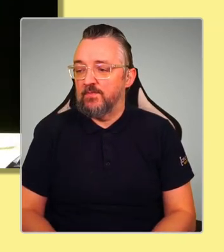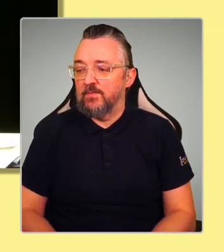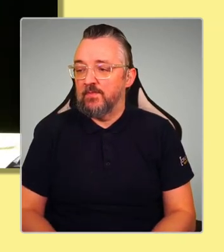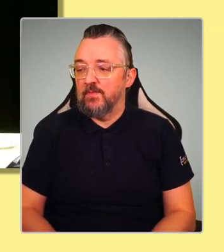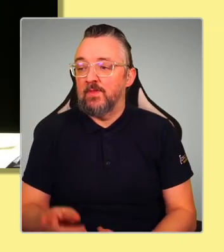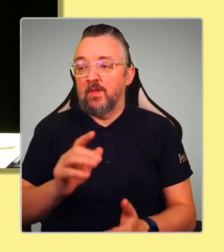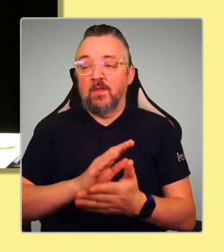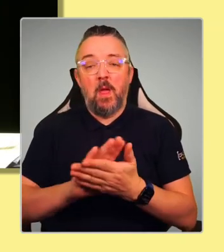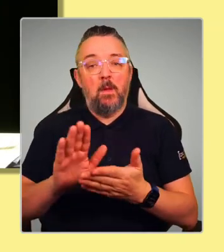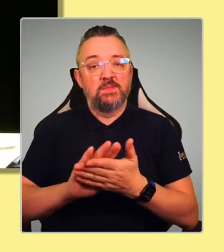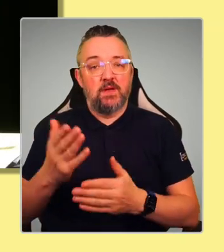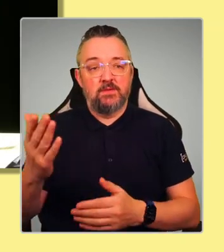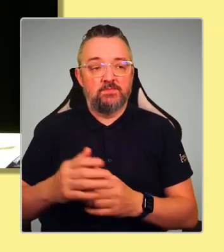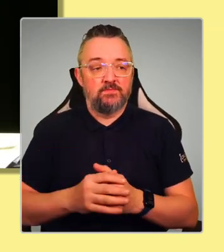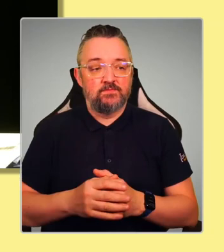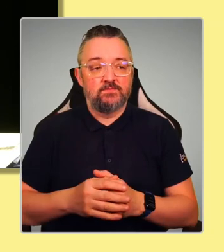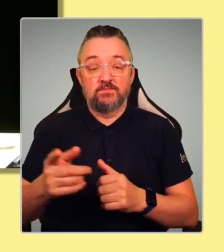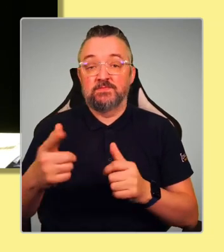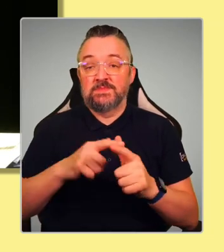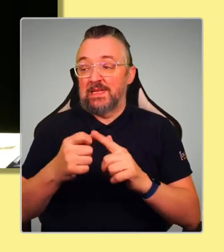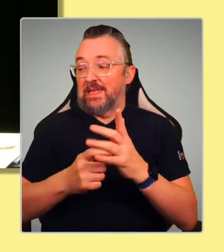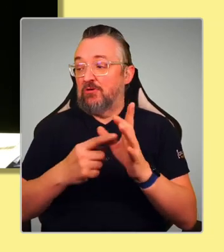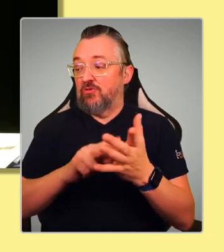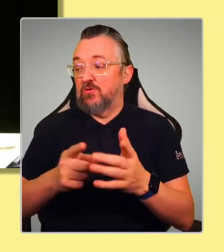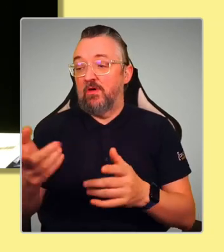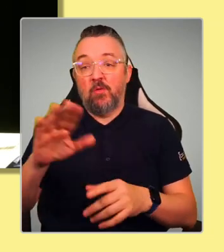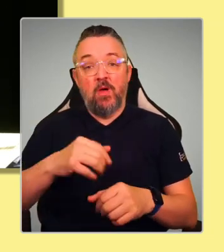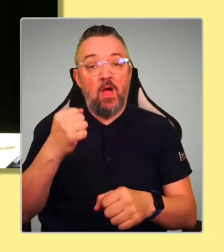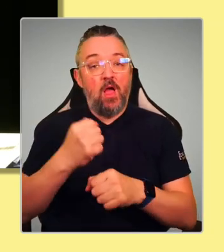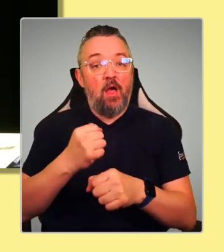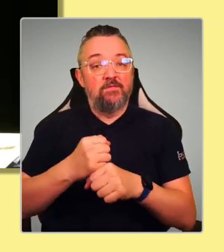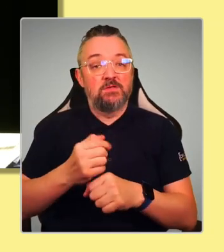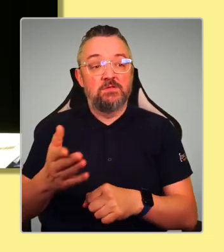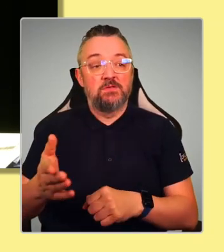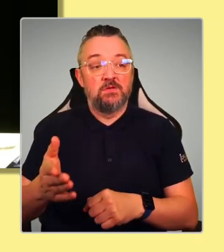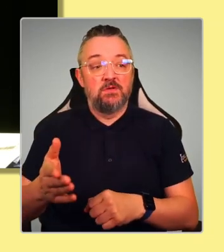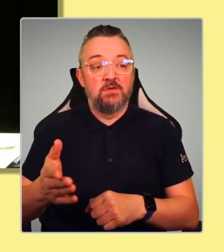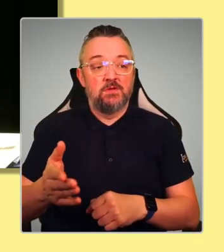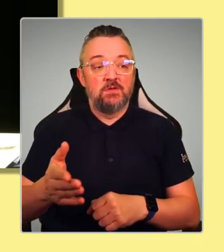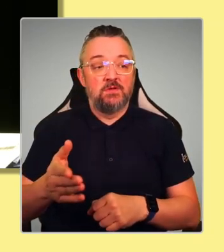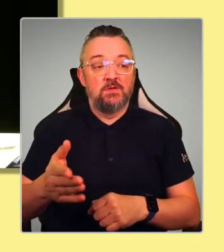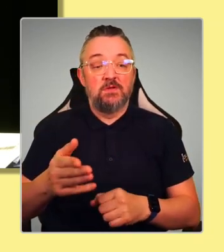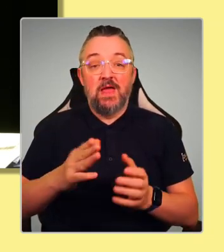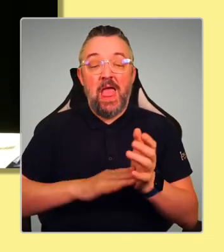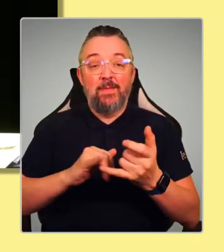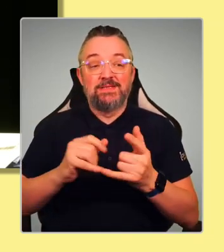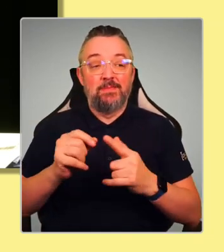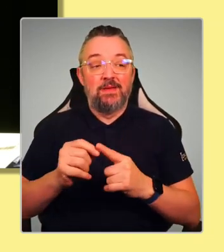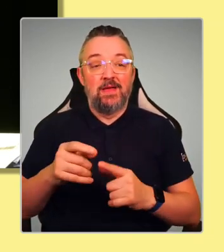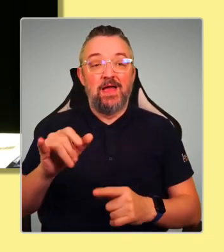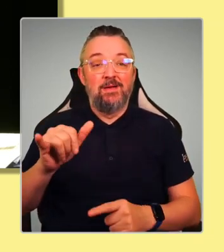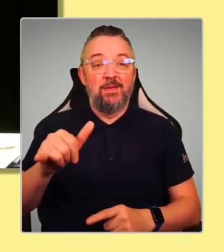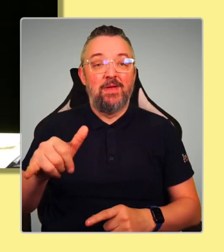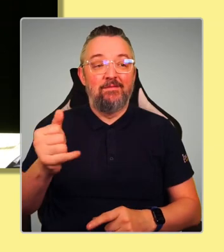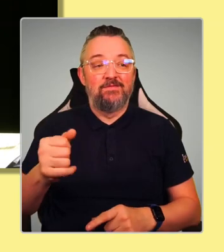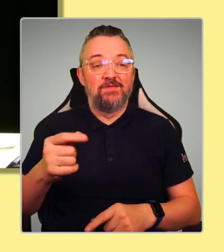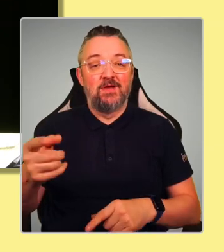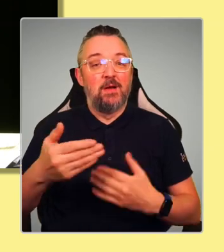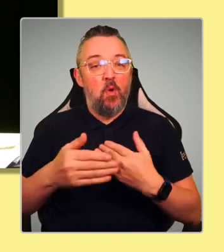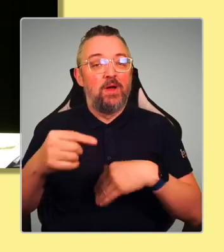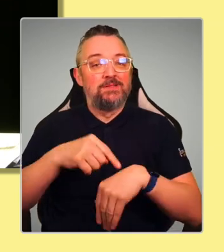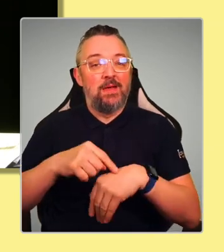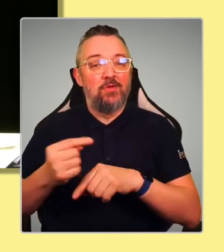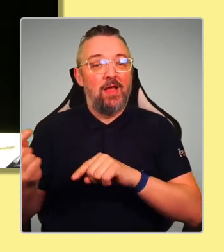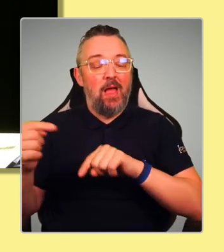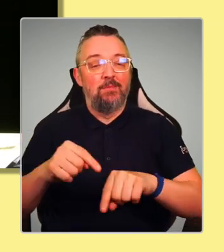Adrian, you said you're from Government Kingston branch. Your MSP might have a bit more time to come to your branch meetings. A certain Nicola